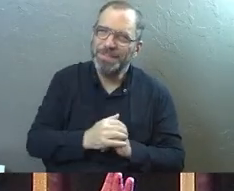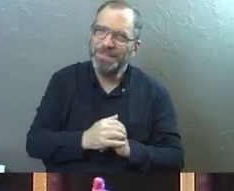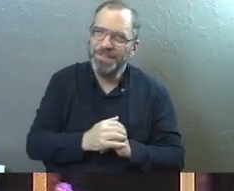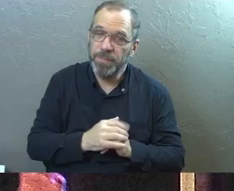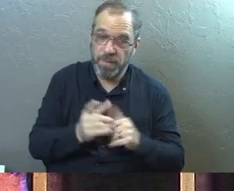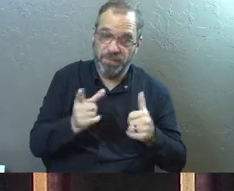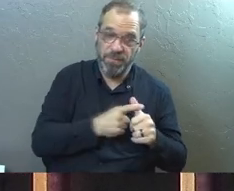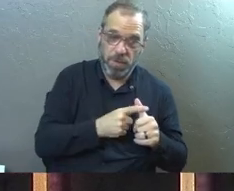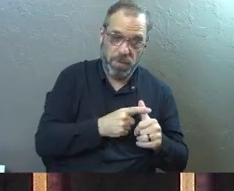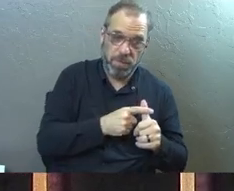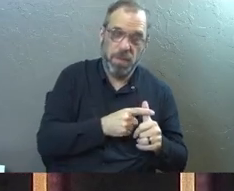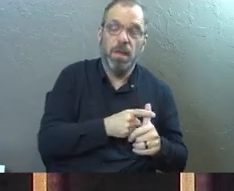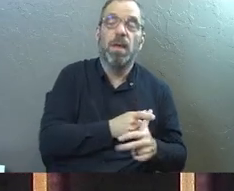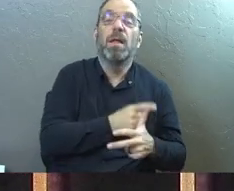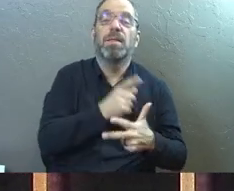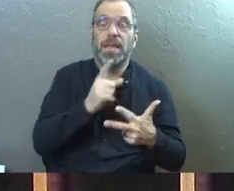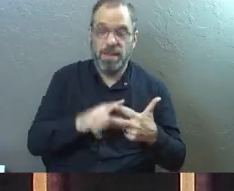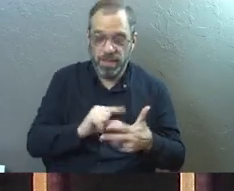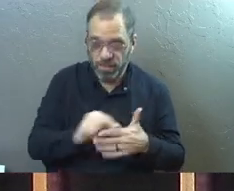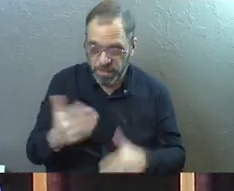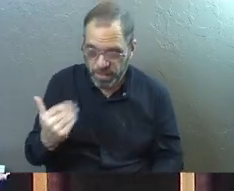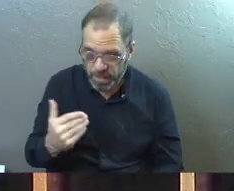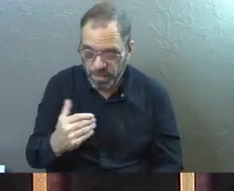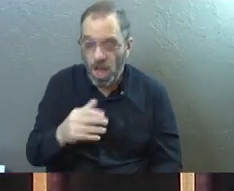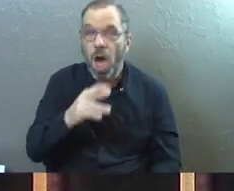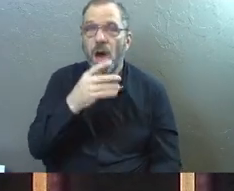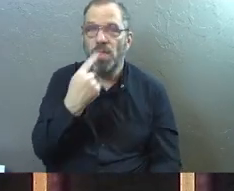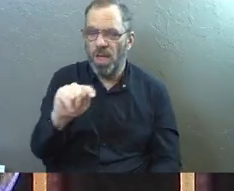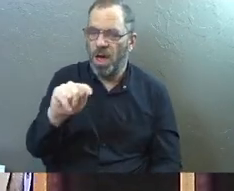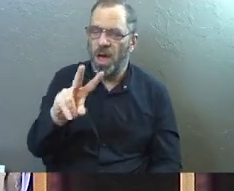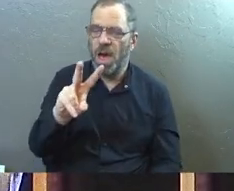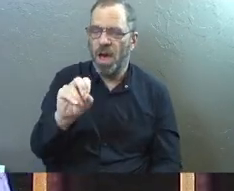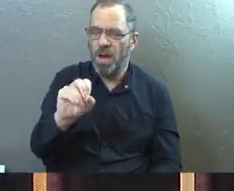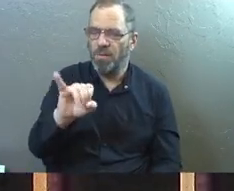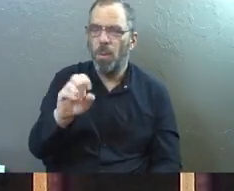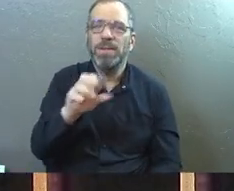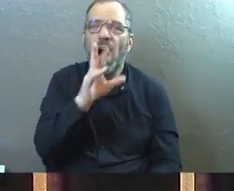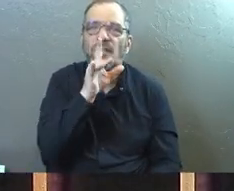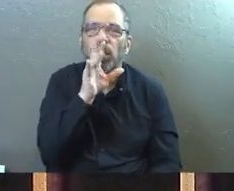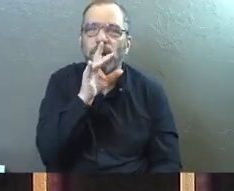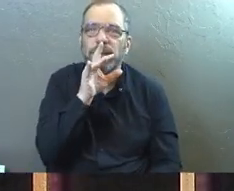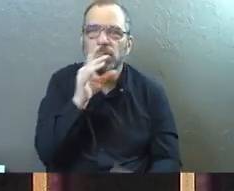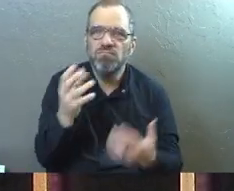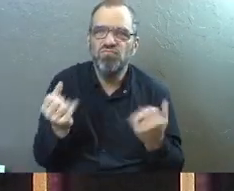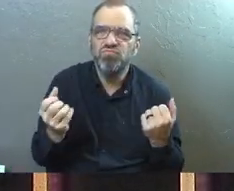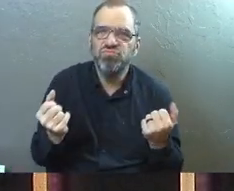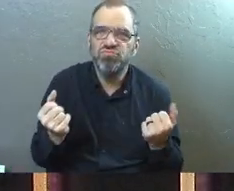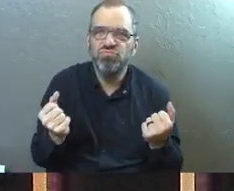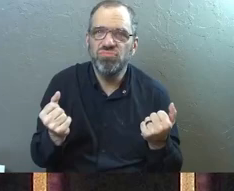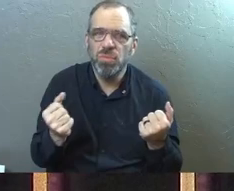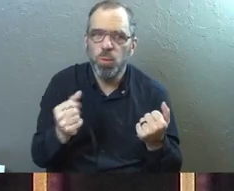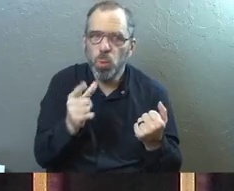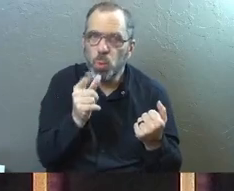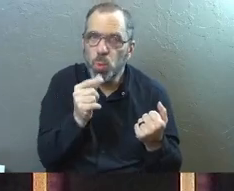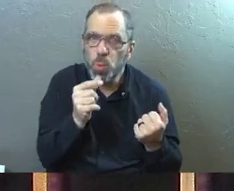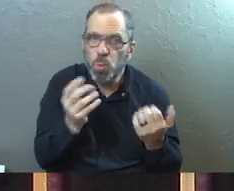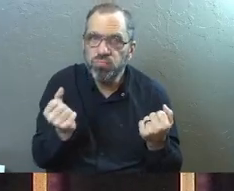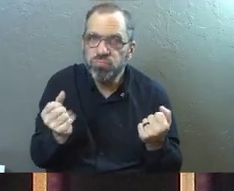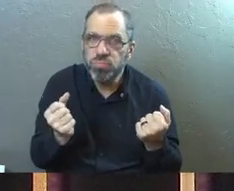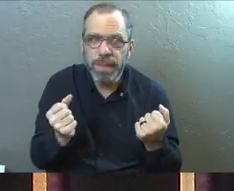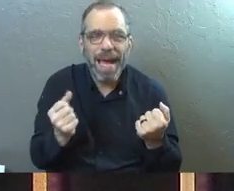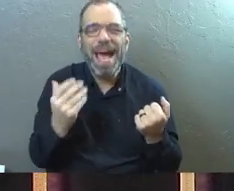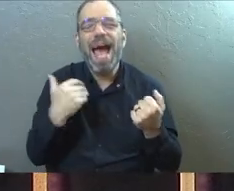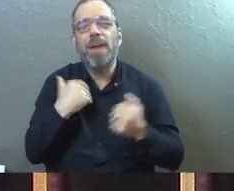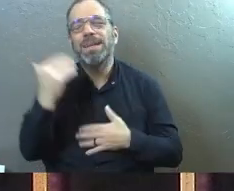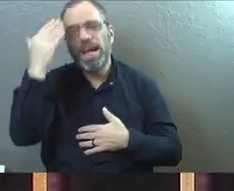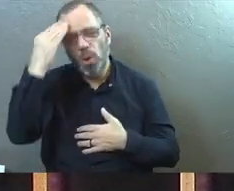First section we read, and then this part again in verse 15, it says the voice, a voice from heaven, the voice spoke. It doesn't clarify exactly who the voice is, and I'm not going